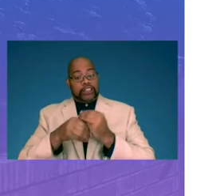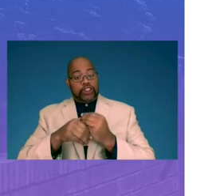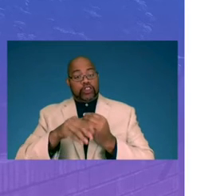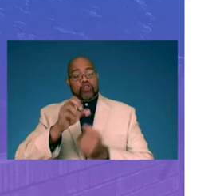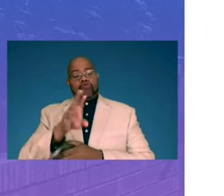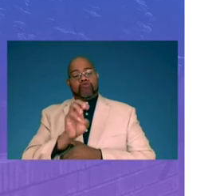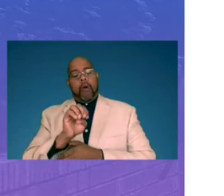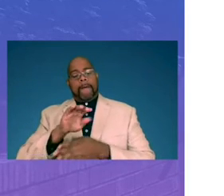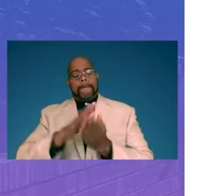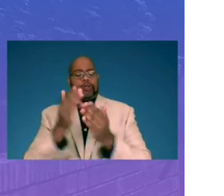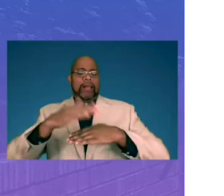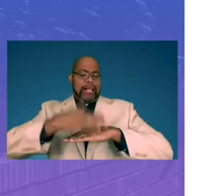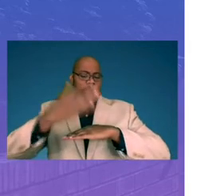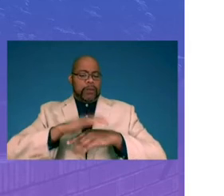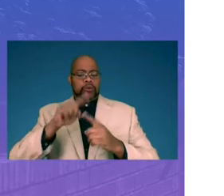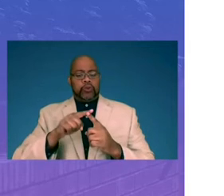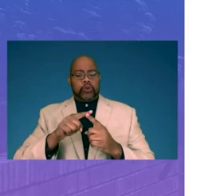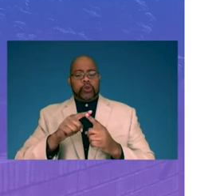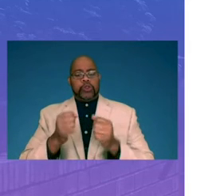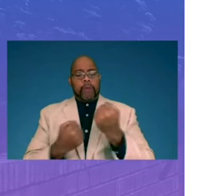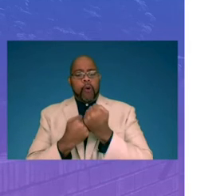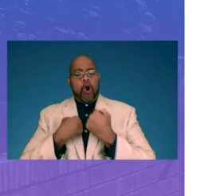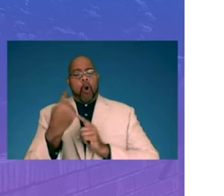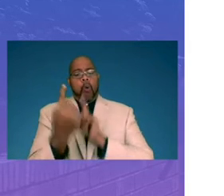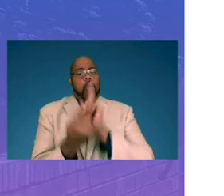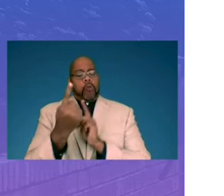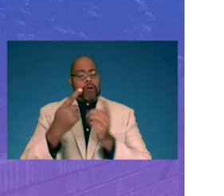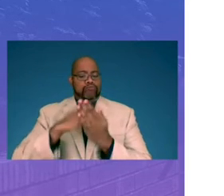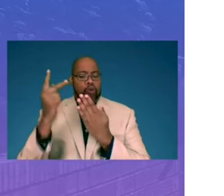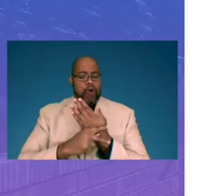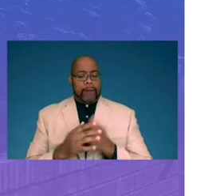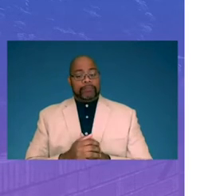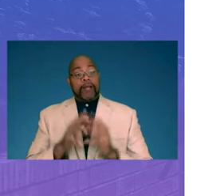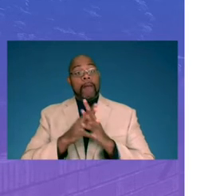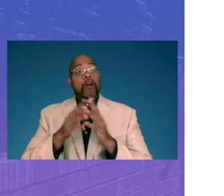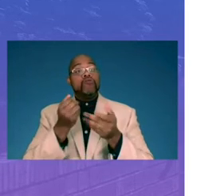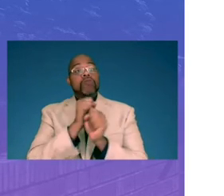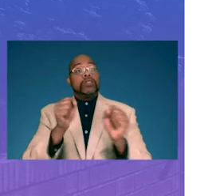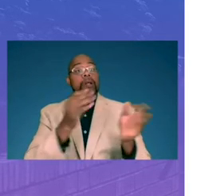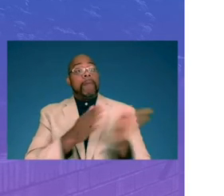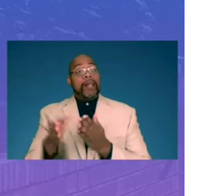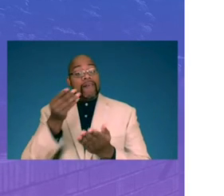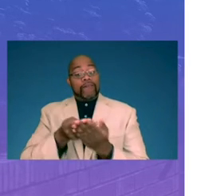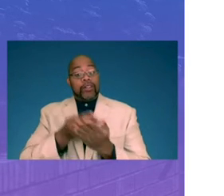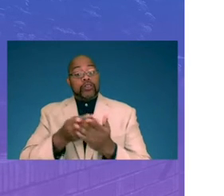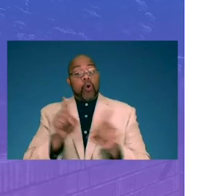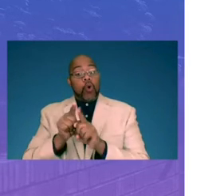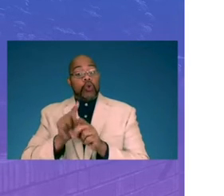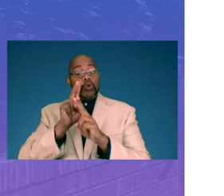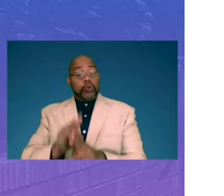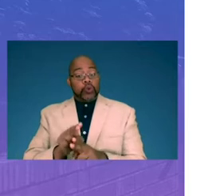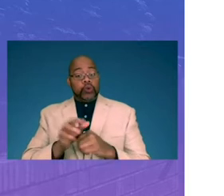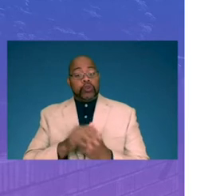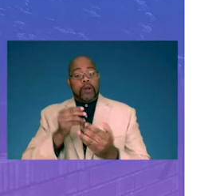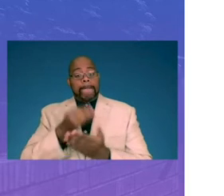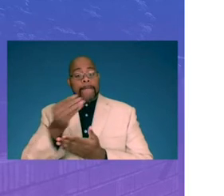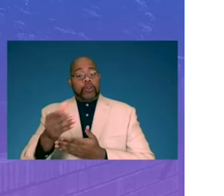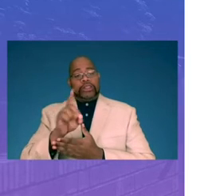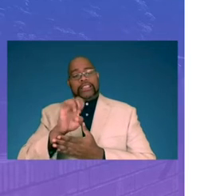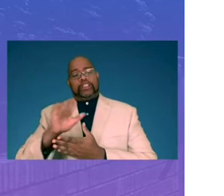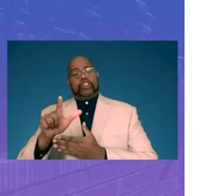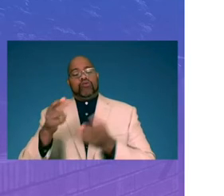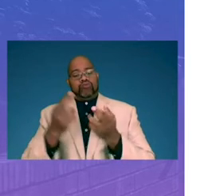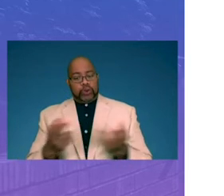Chromebooks to support our one-to-one initiative. American Rescue Plan funds were also used to purchase digital